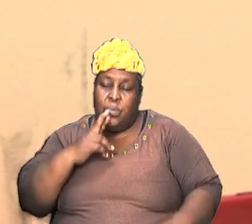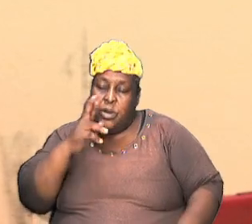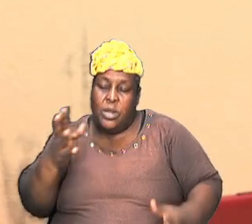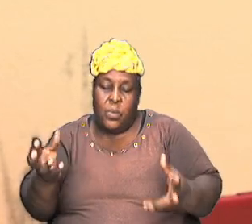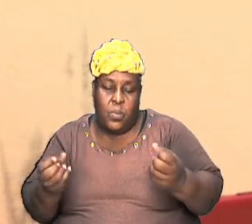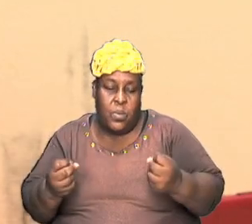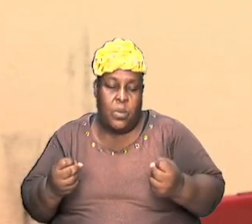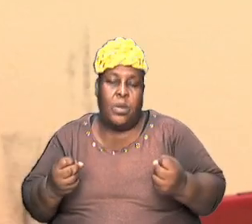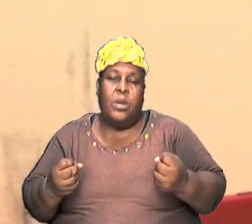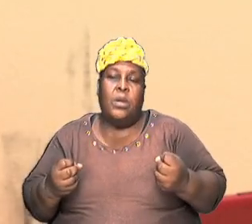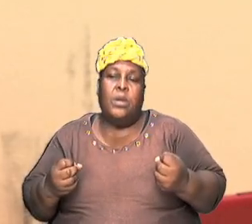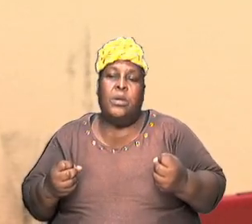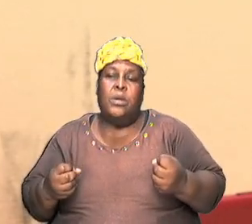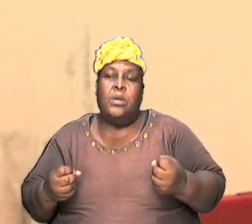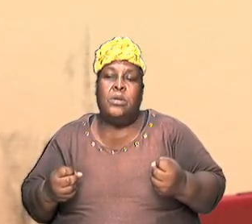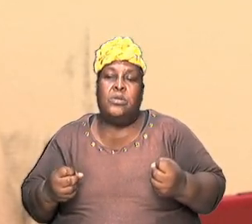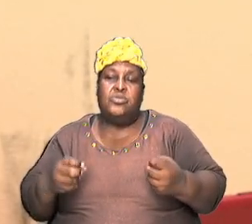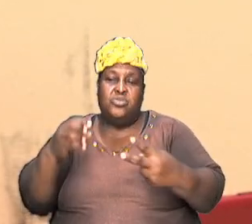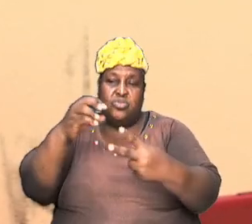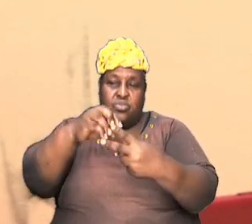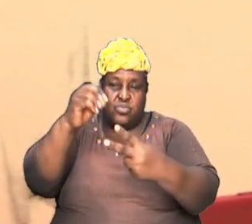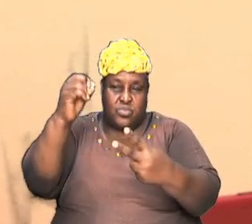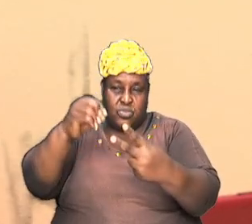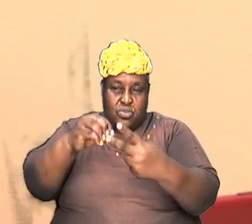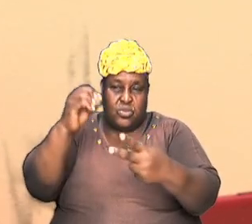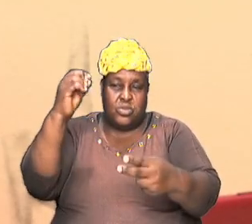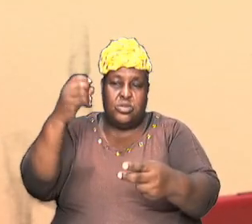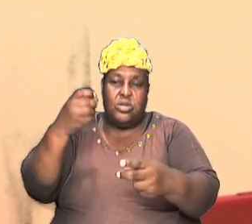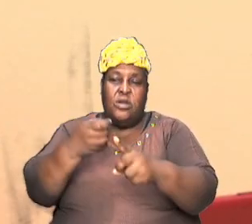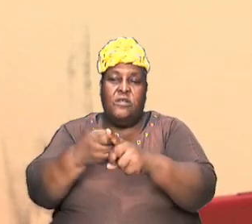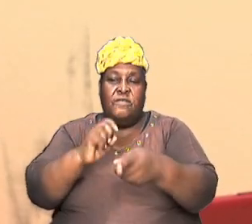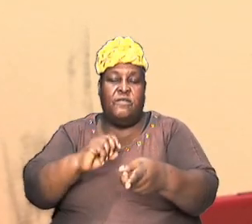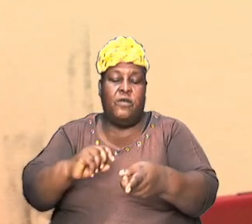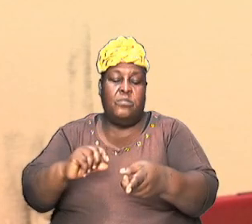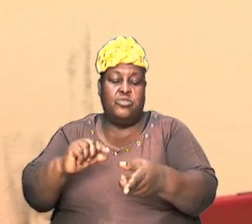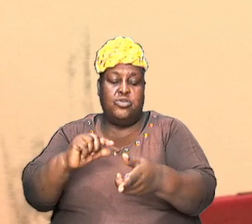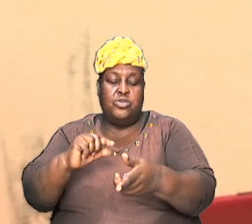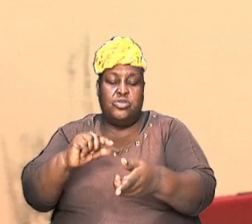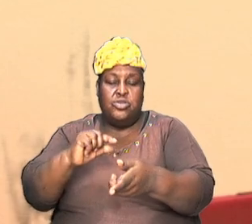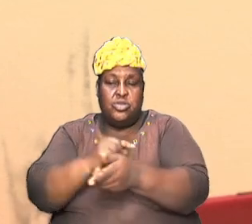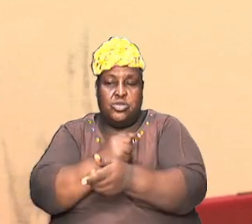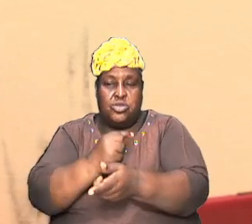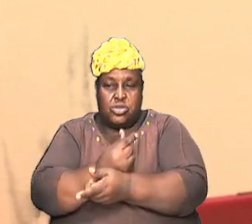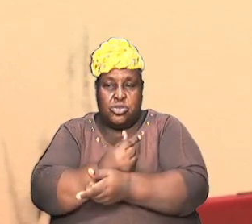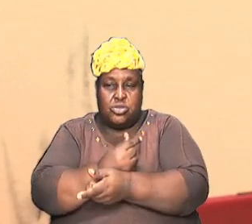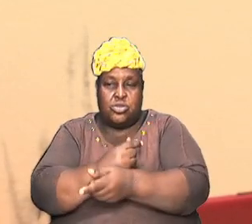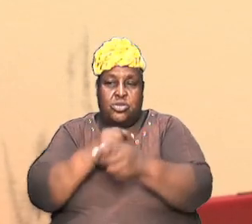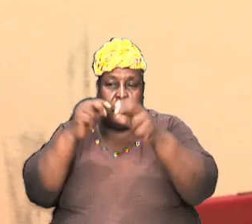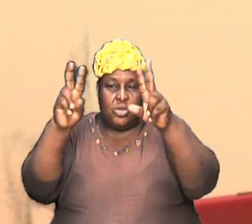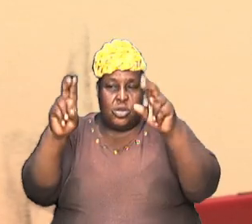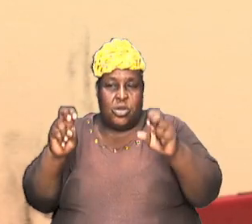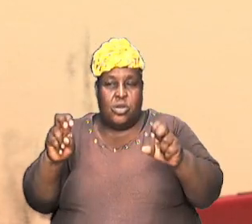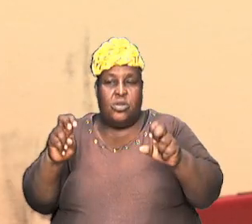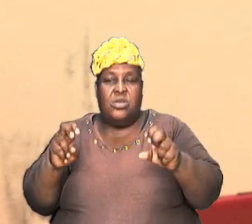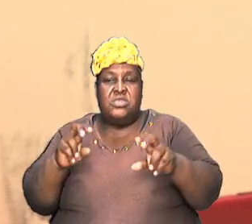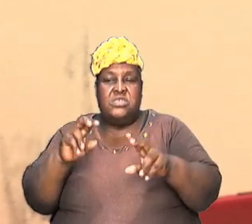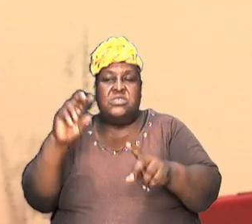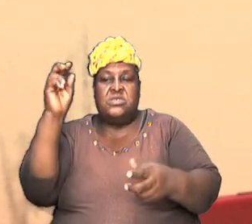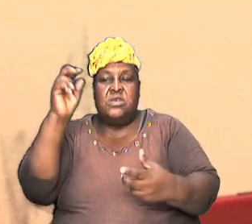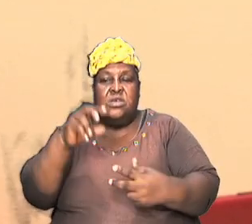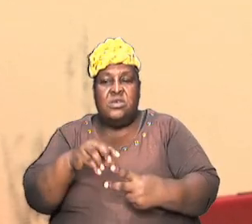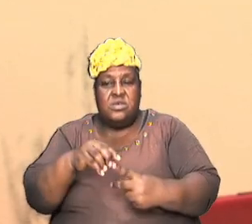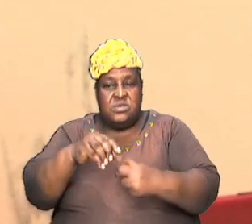pull out from Genesis a particular episode with a particular person because